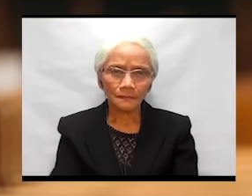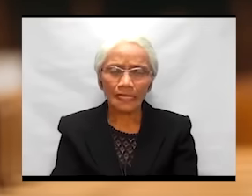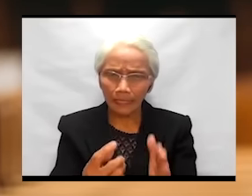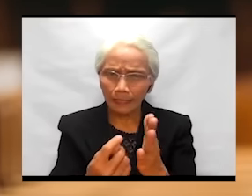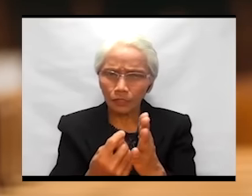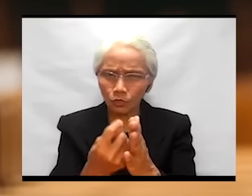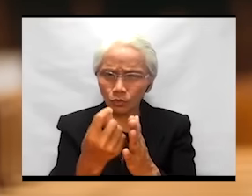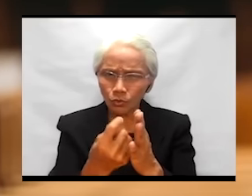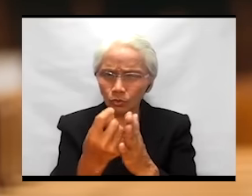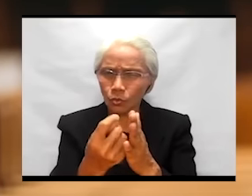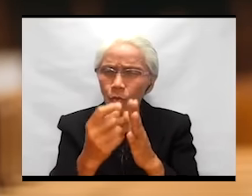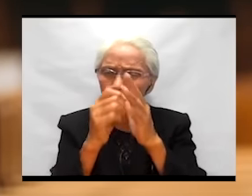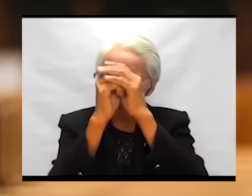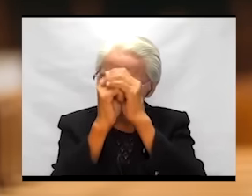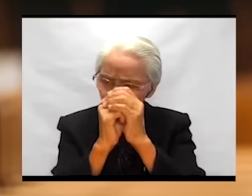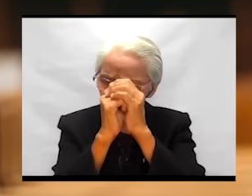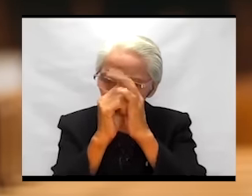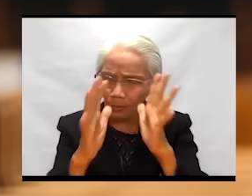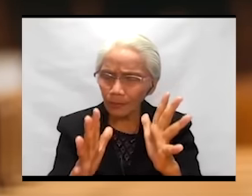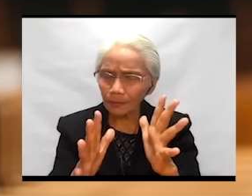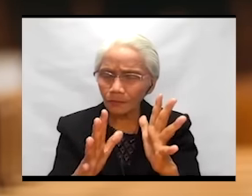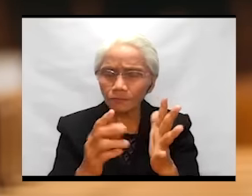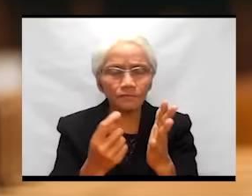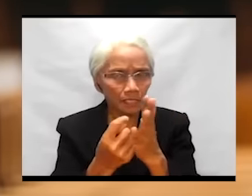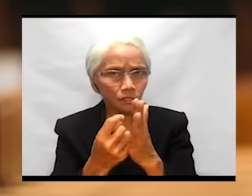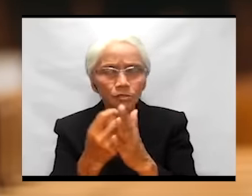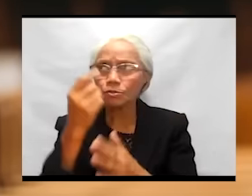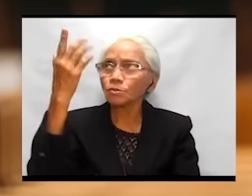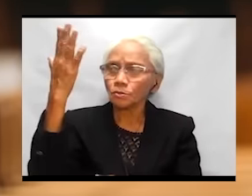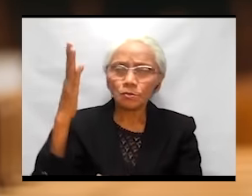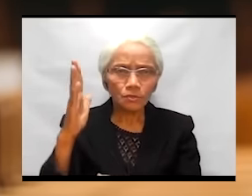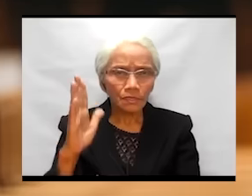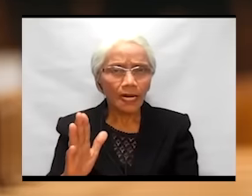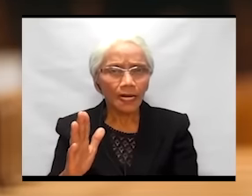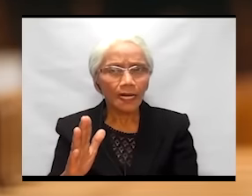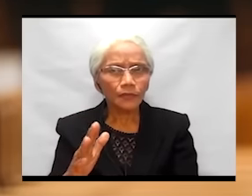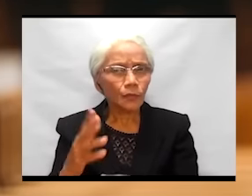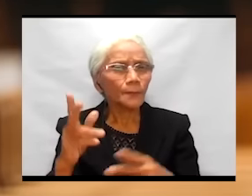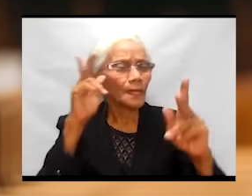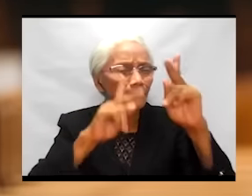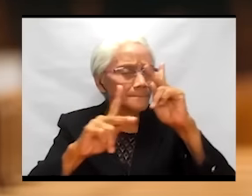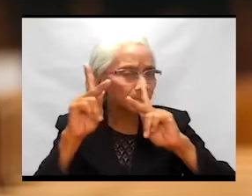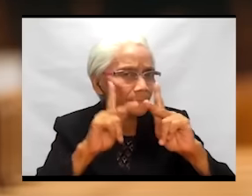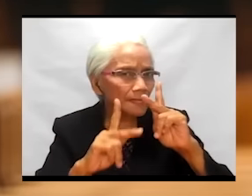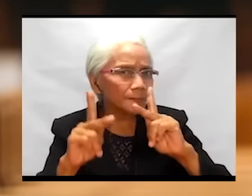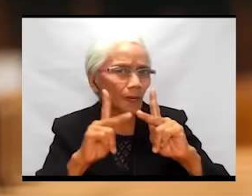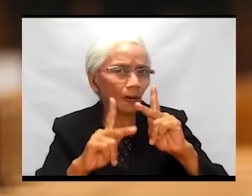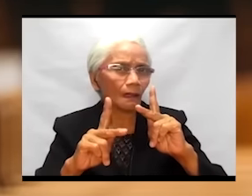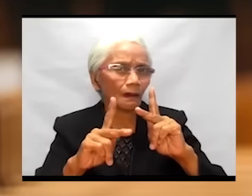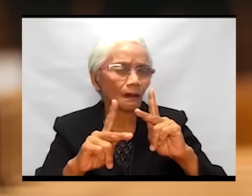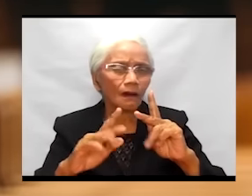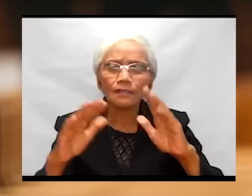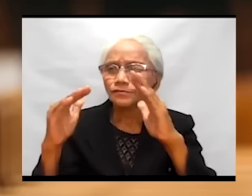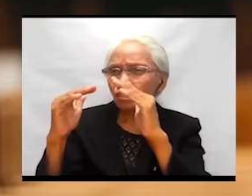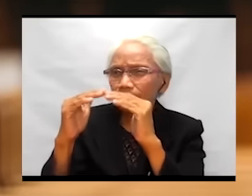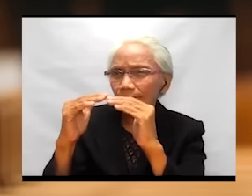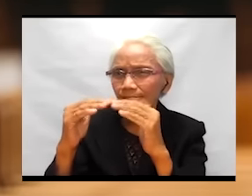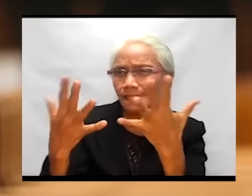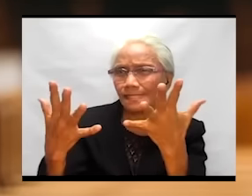the true worshippers of the true God will be people of justice,